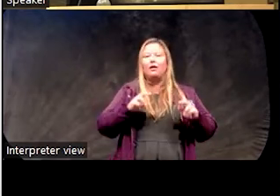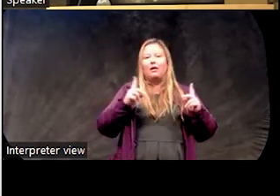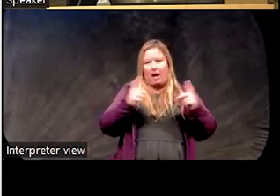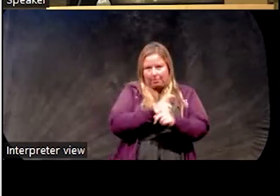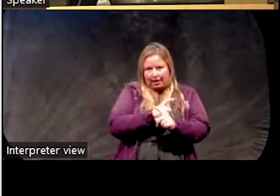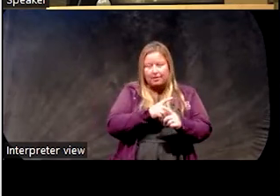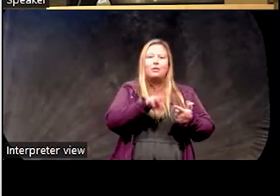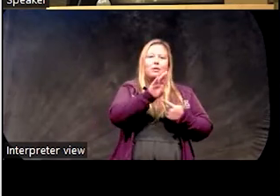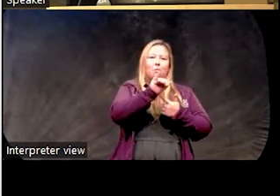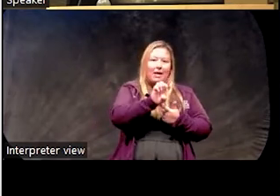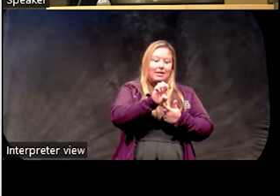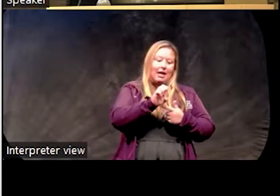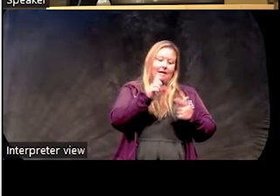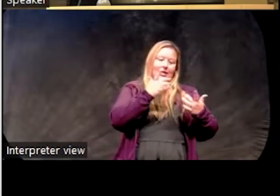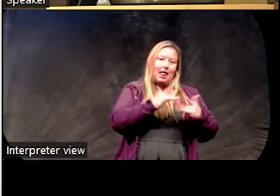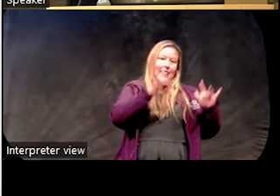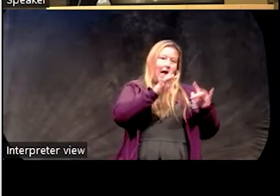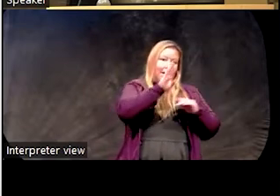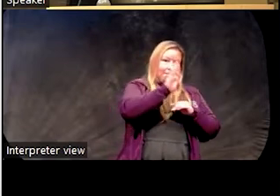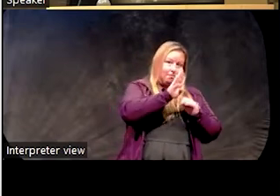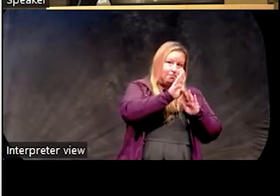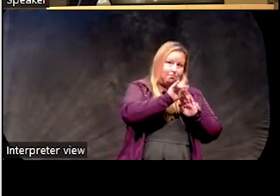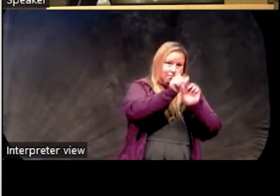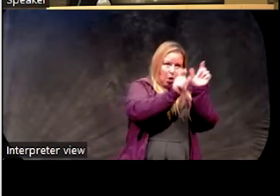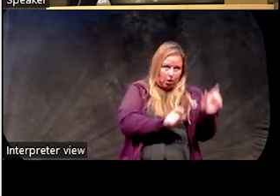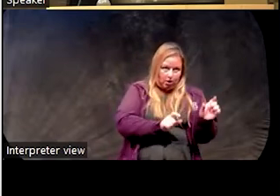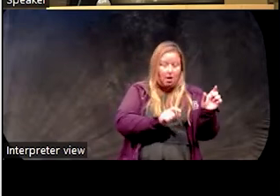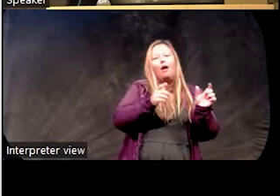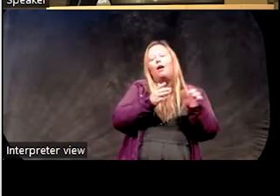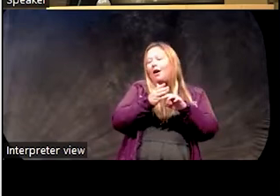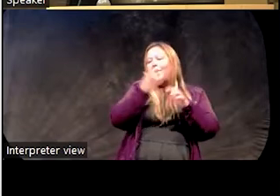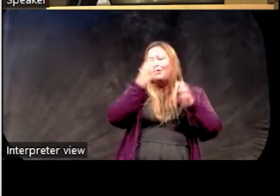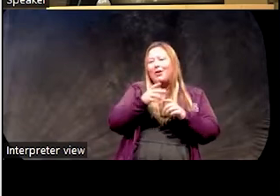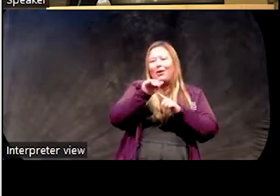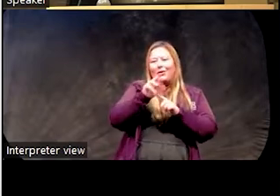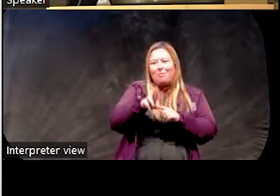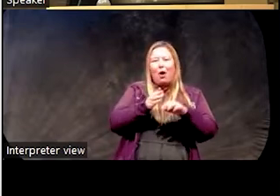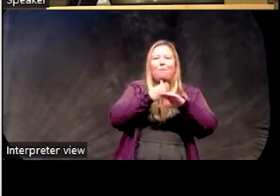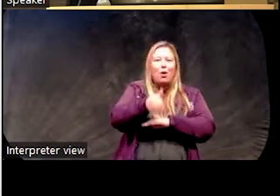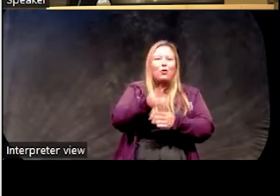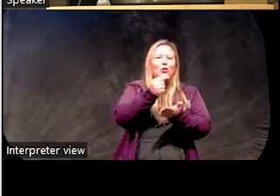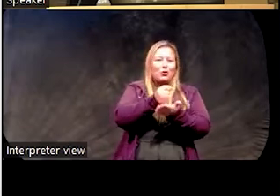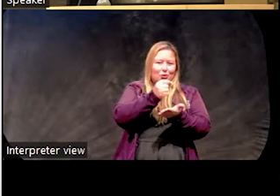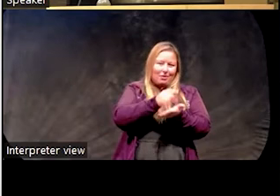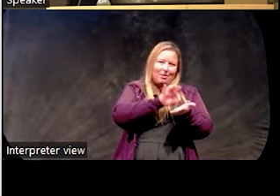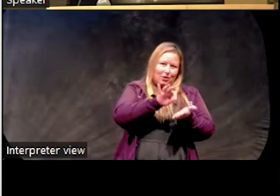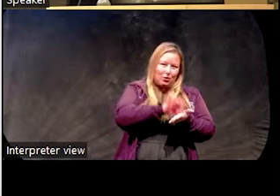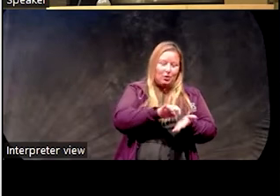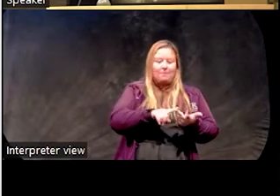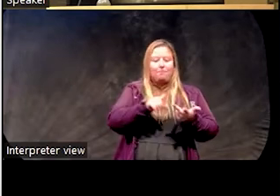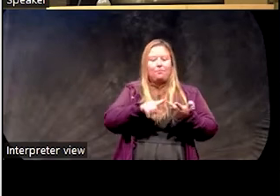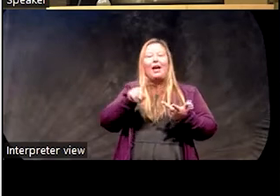What dark bars, post-treatment scores, and here, insomnia severity.